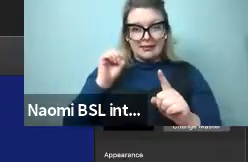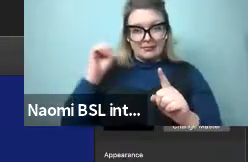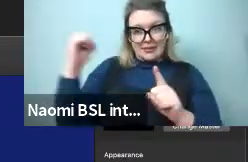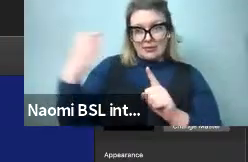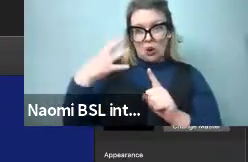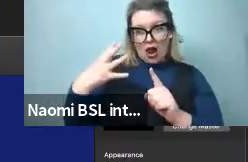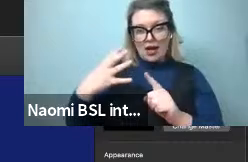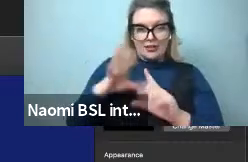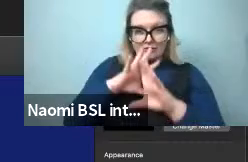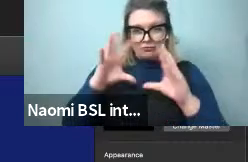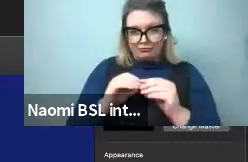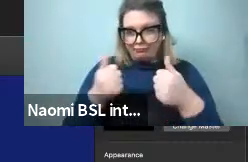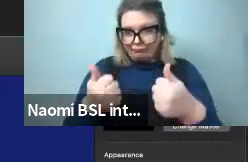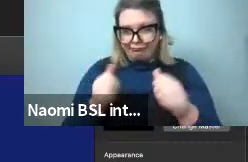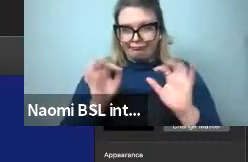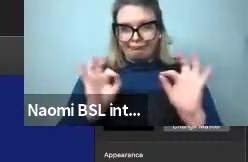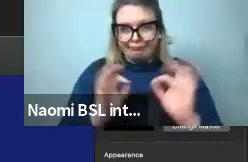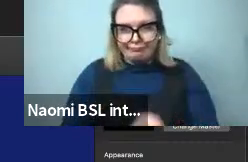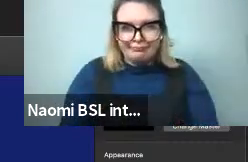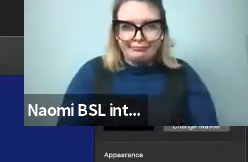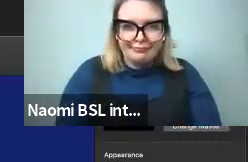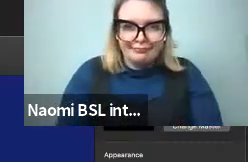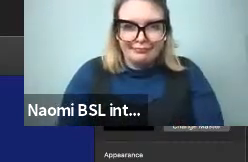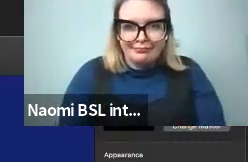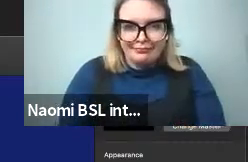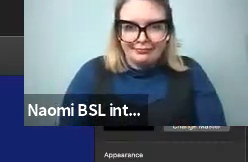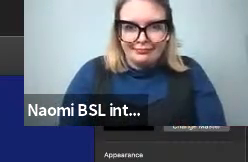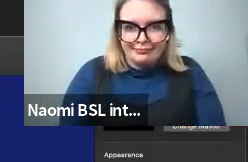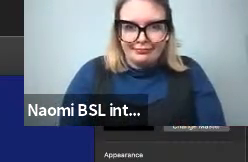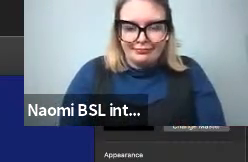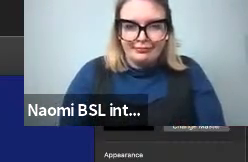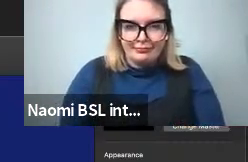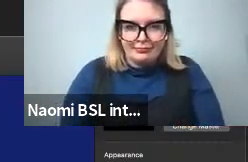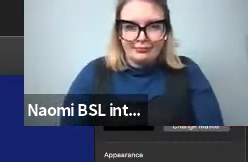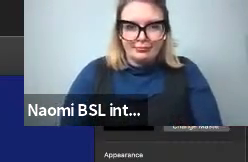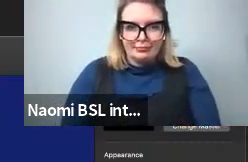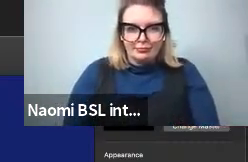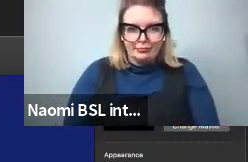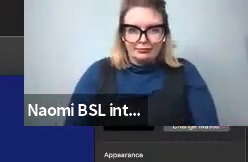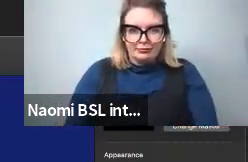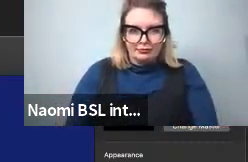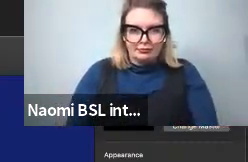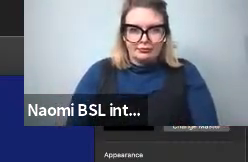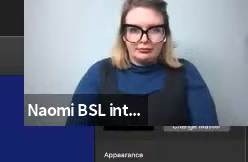that should do it right